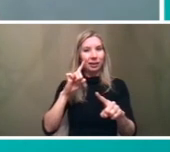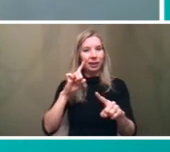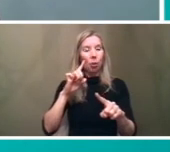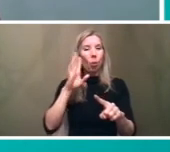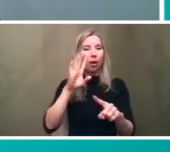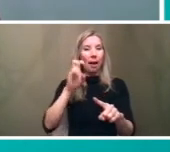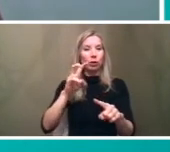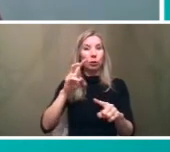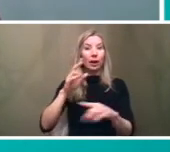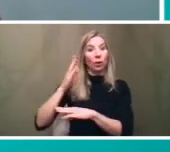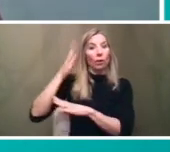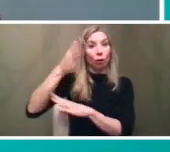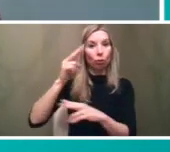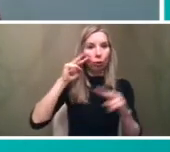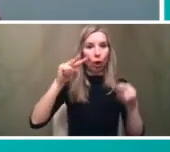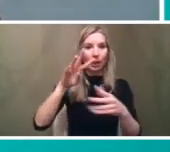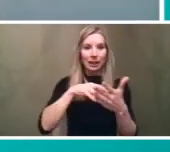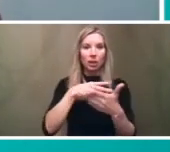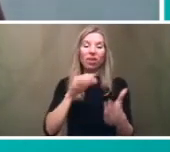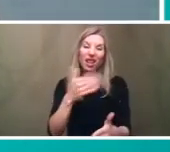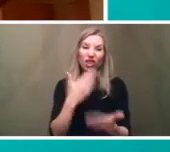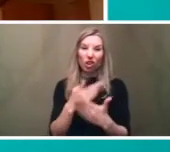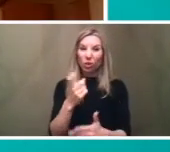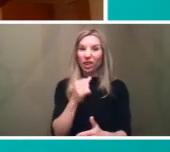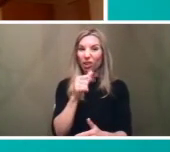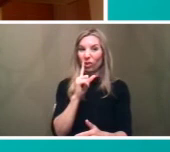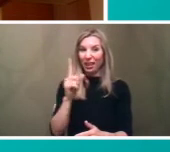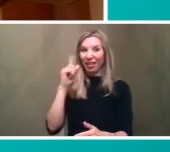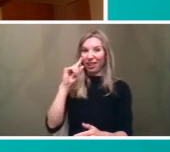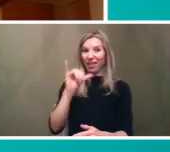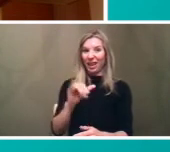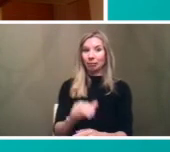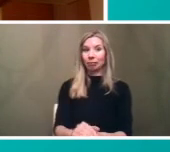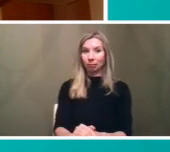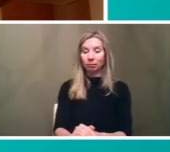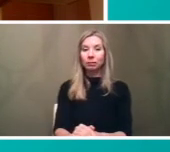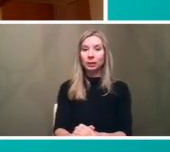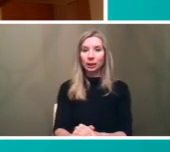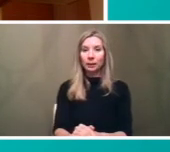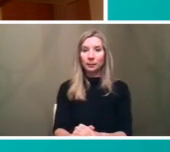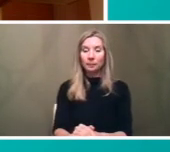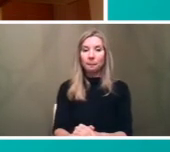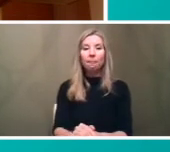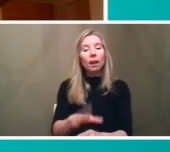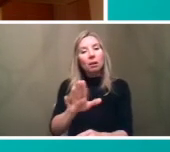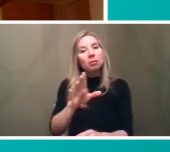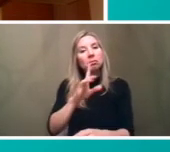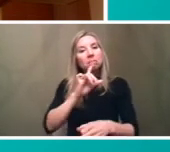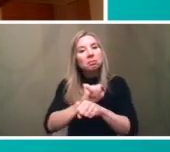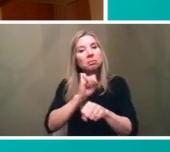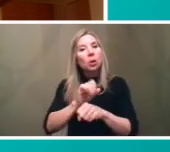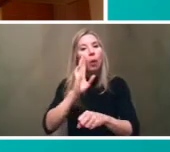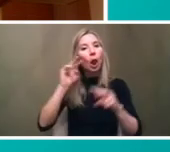future but um that that's a good question actually i hadn't thought about that and we are looking at the system holistically so um there are